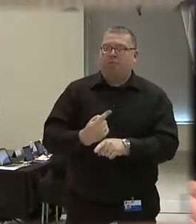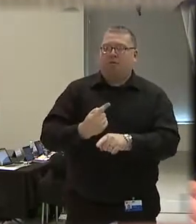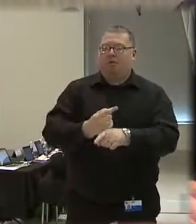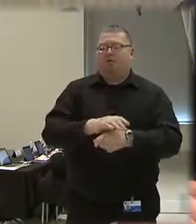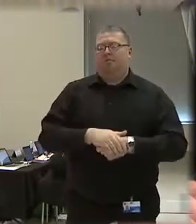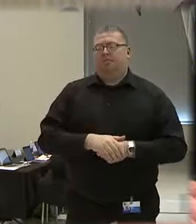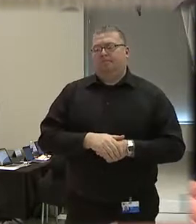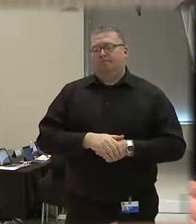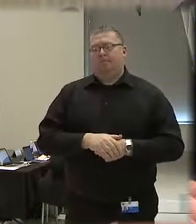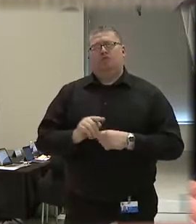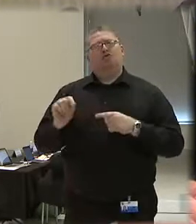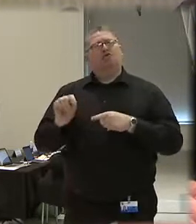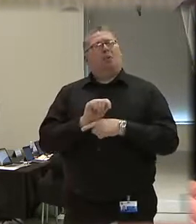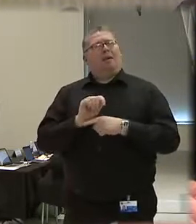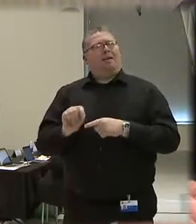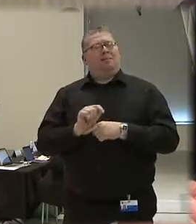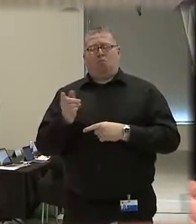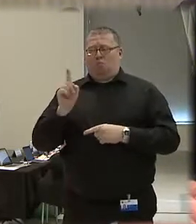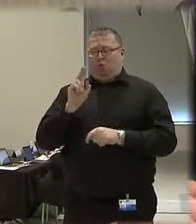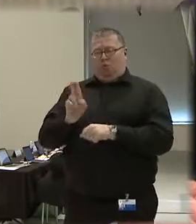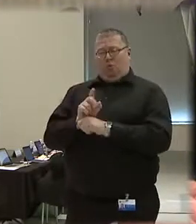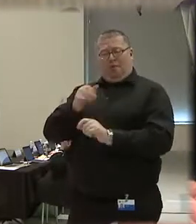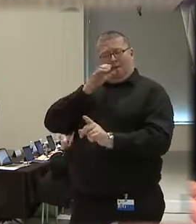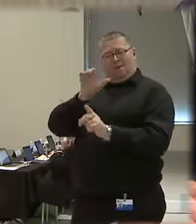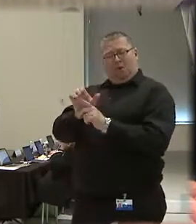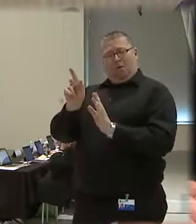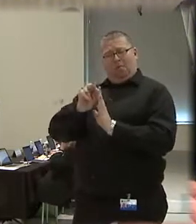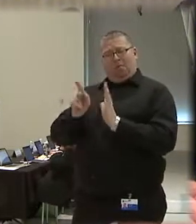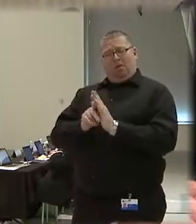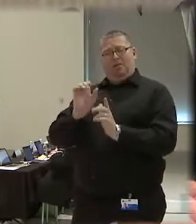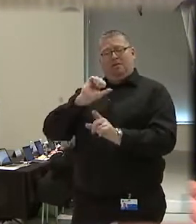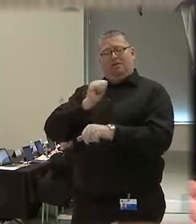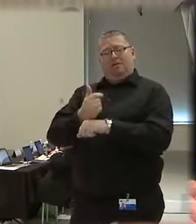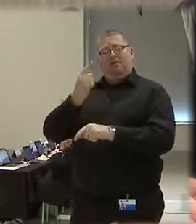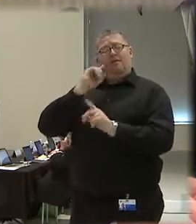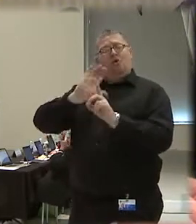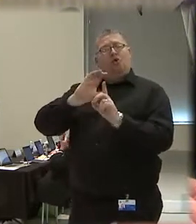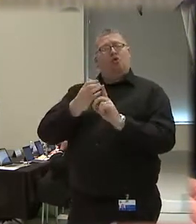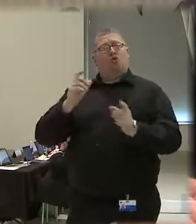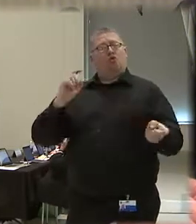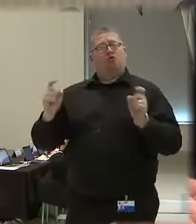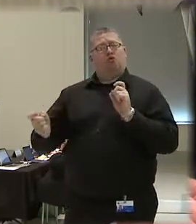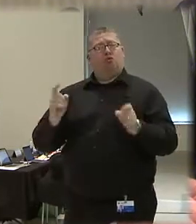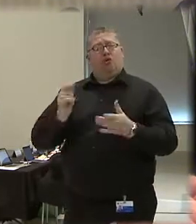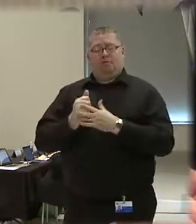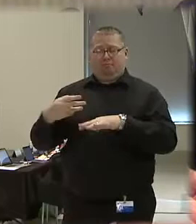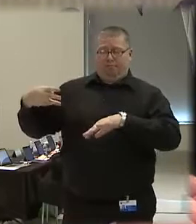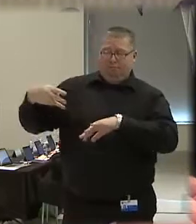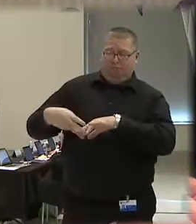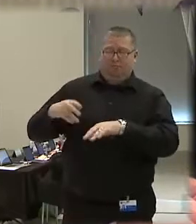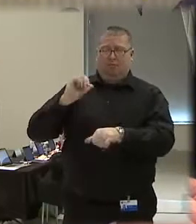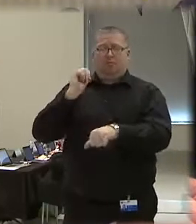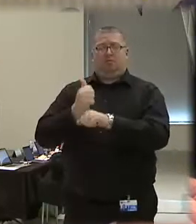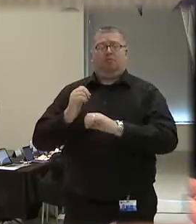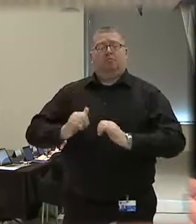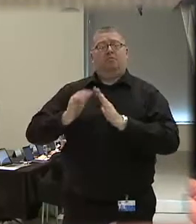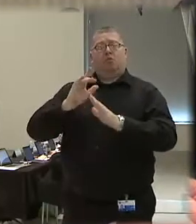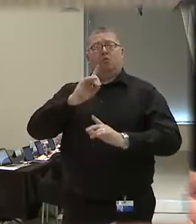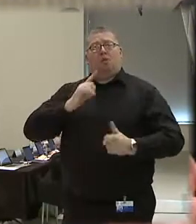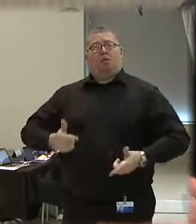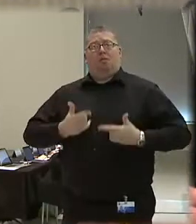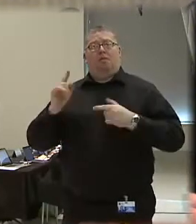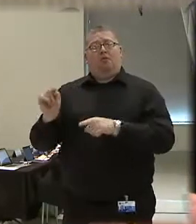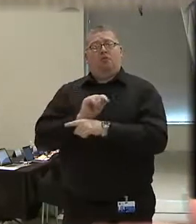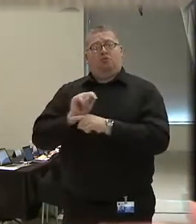Training. Whereas the use-of-force policy set the direction for culture change, the creation and implementation of reality-based training or scenario